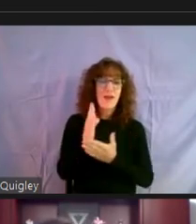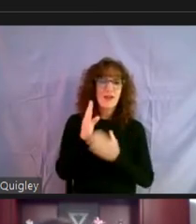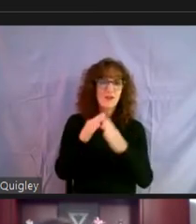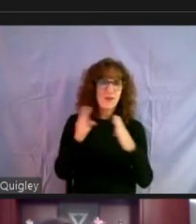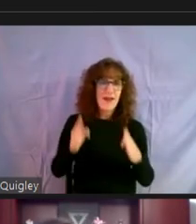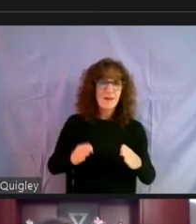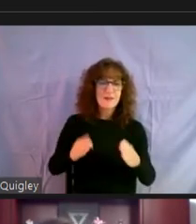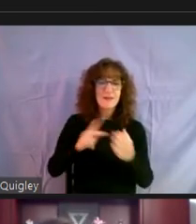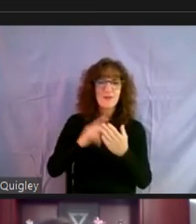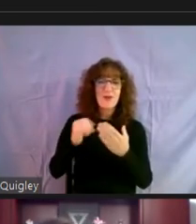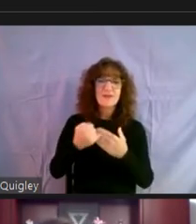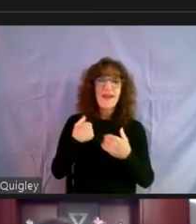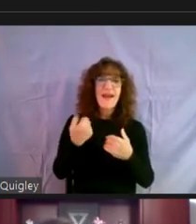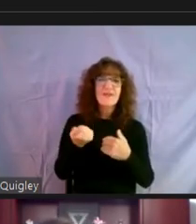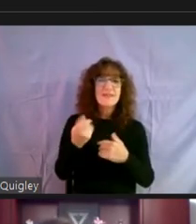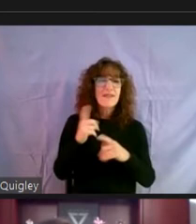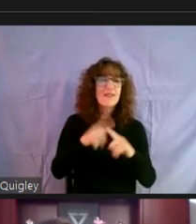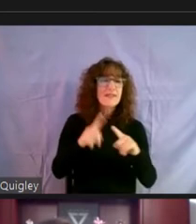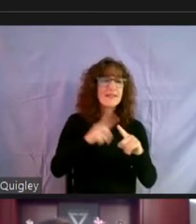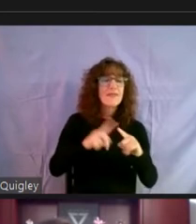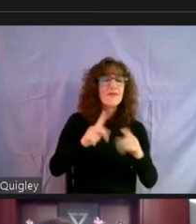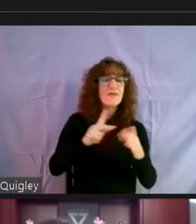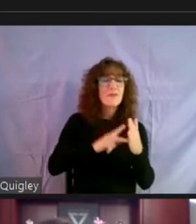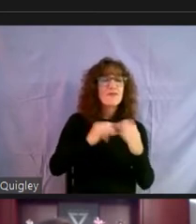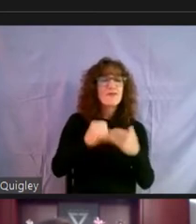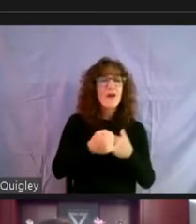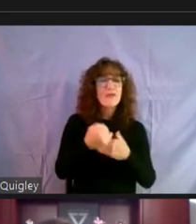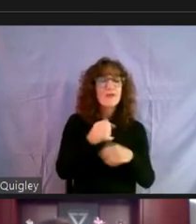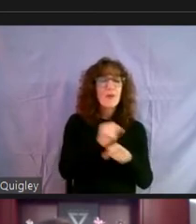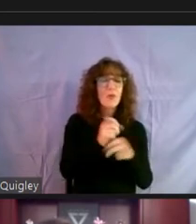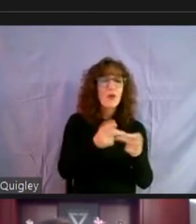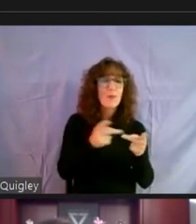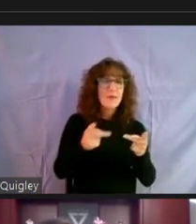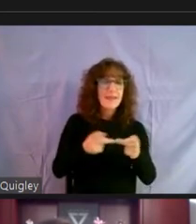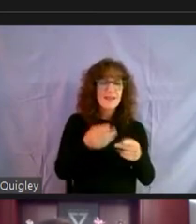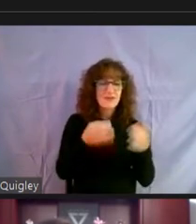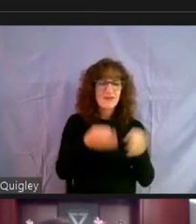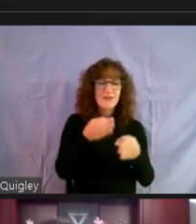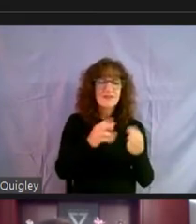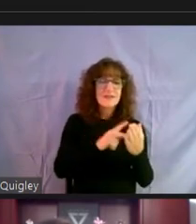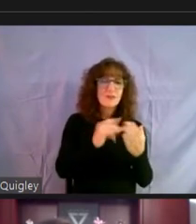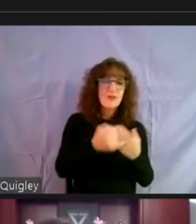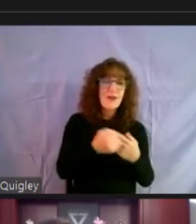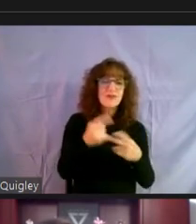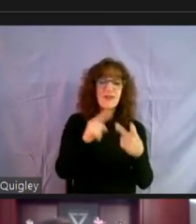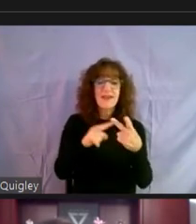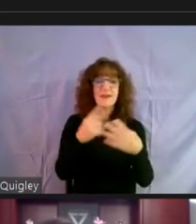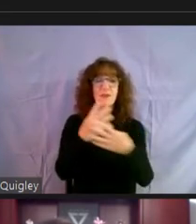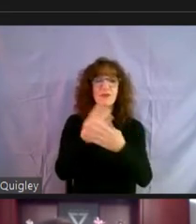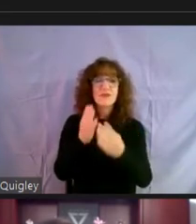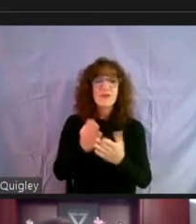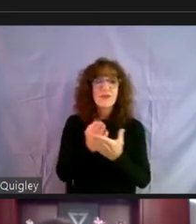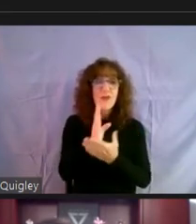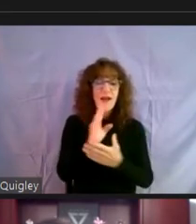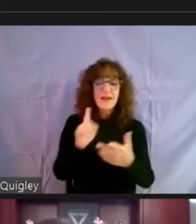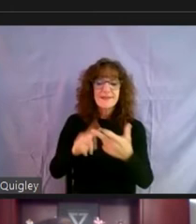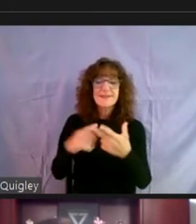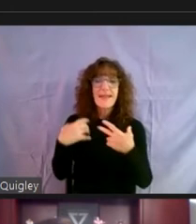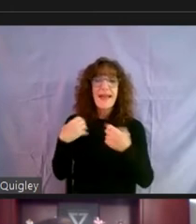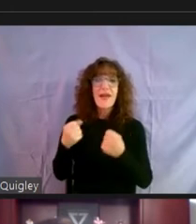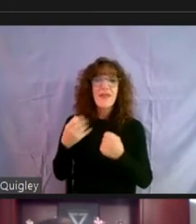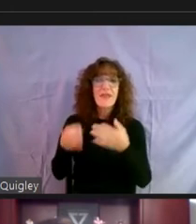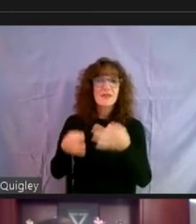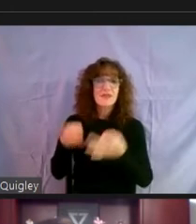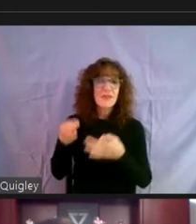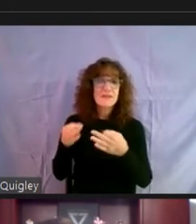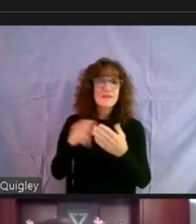organization. We have several other projects, a workplace justice project, prisoner rights, health, uh, justice project,